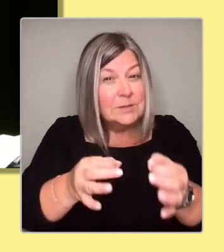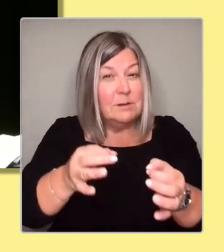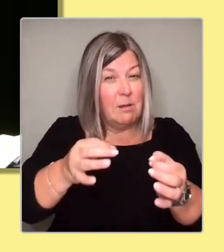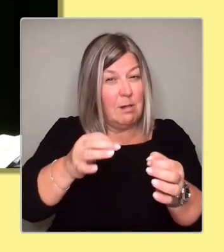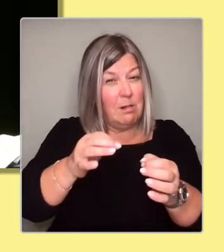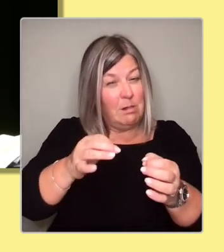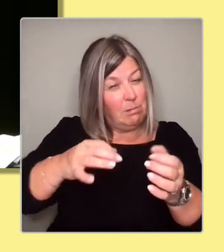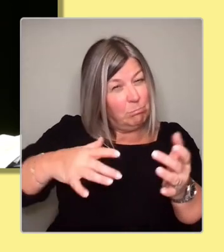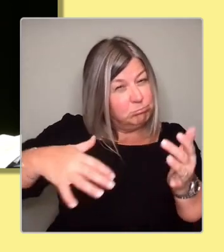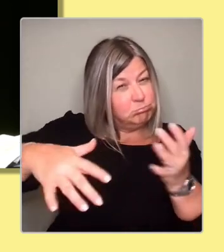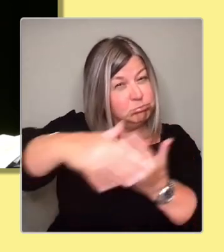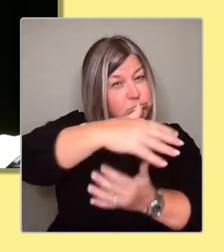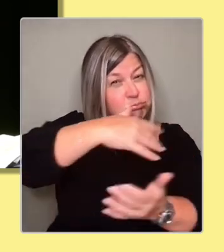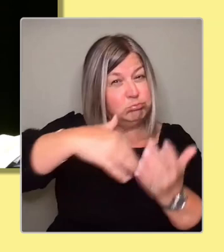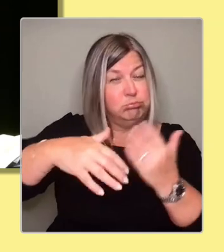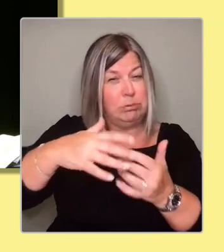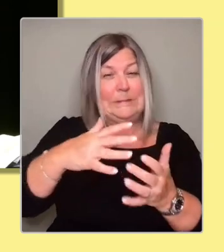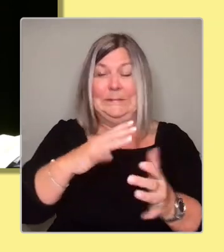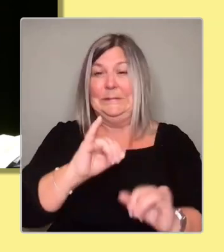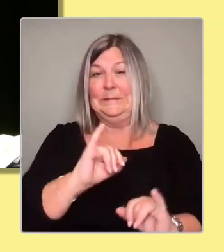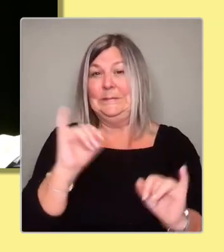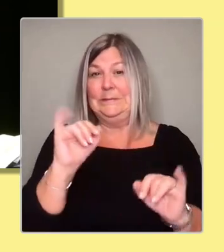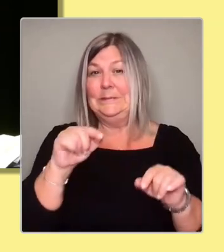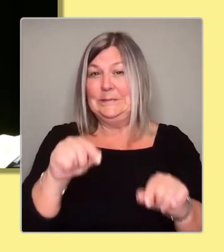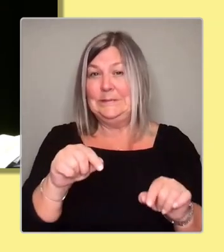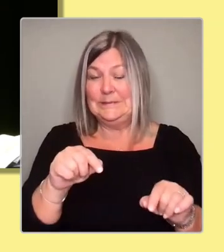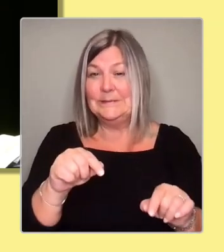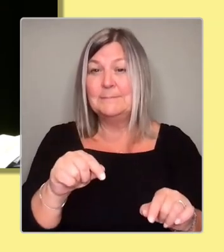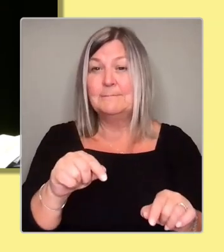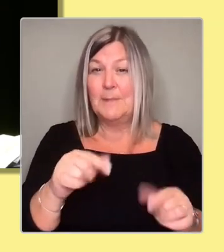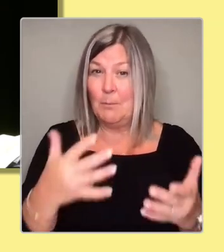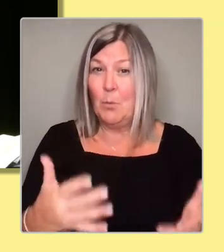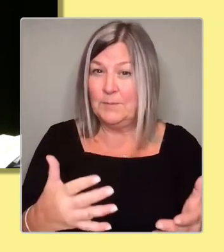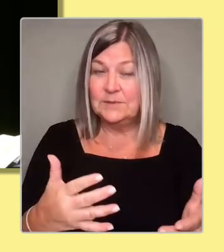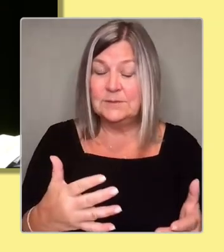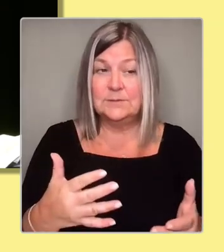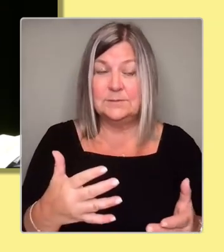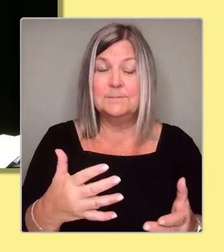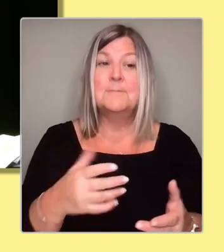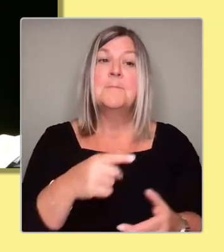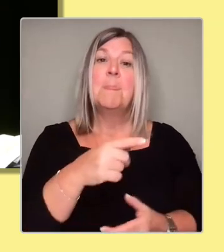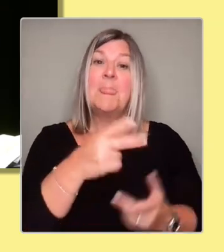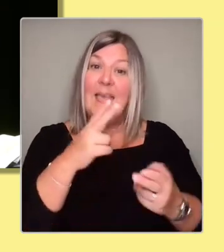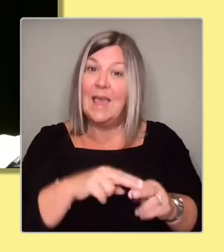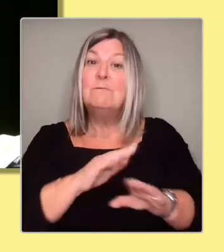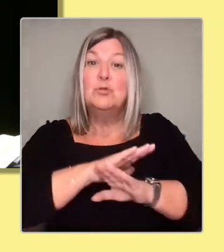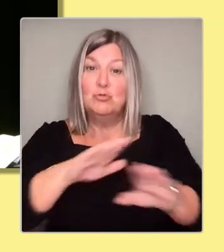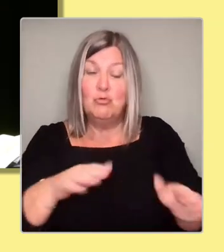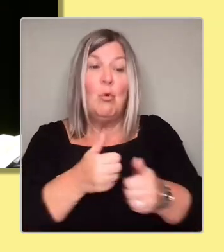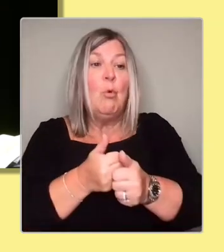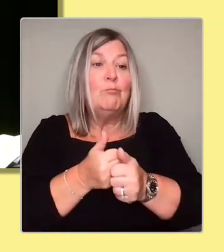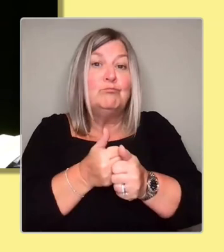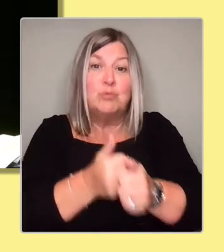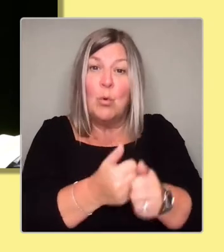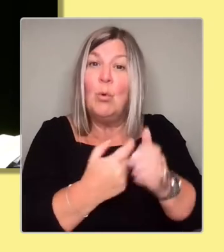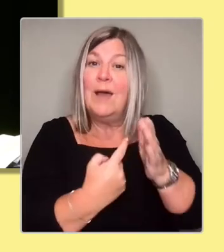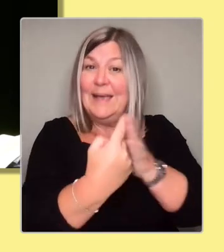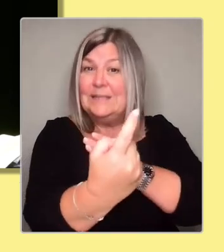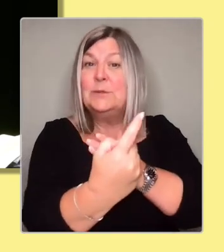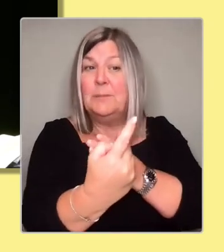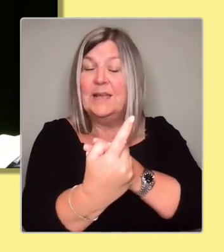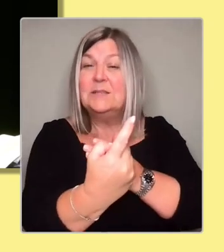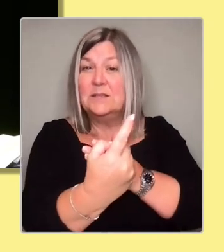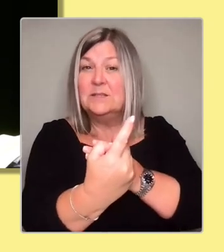not have that pro-independence majority, every single day will be a fight to get a legislative program. All three of us agree